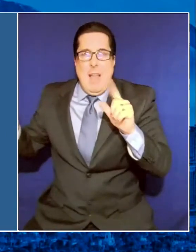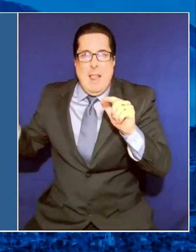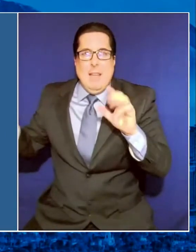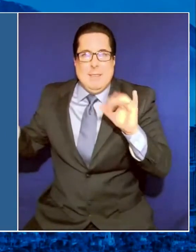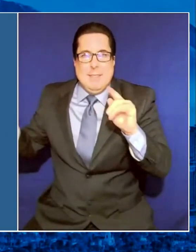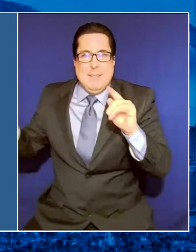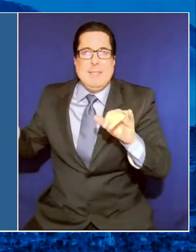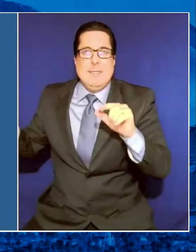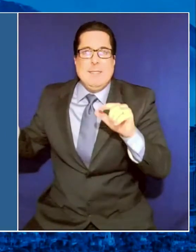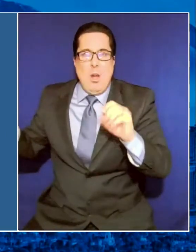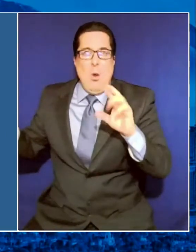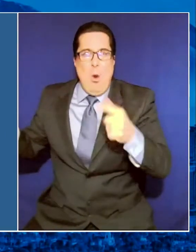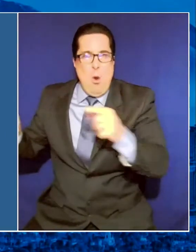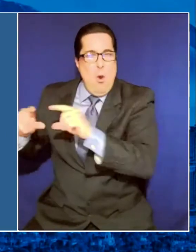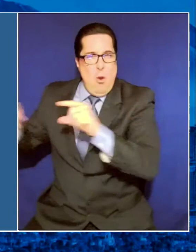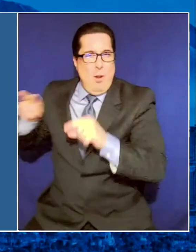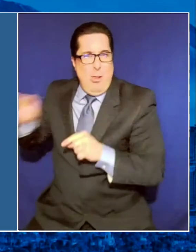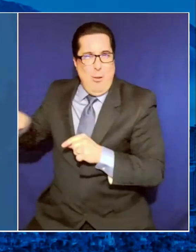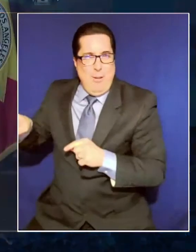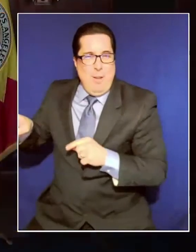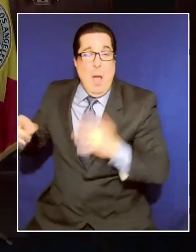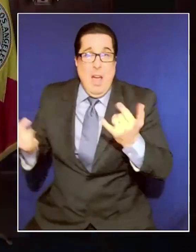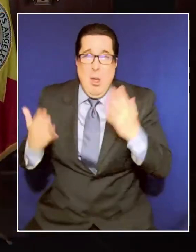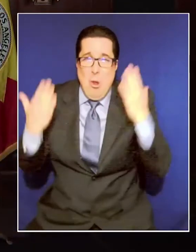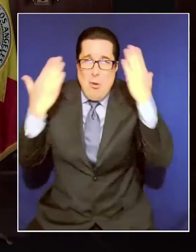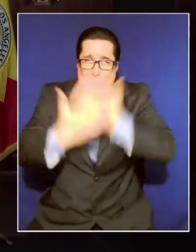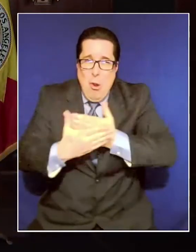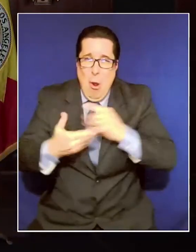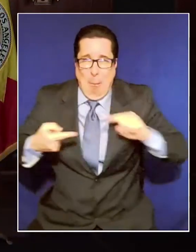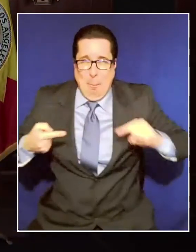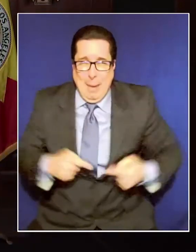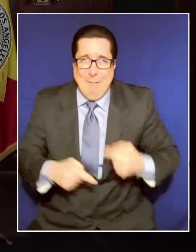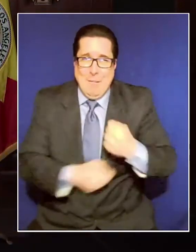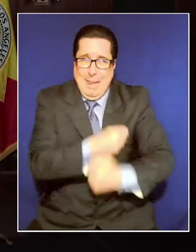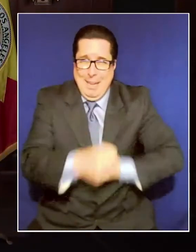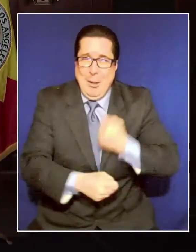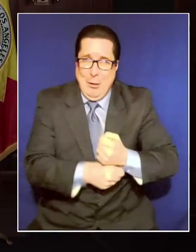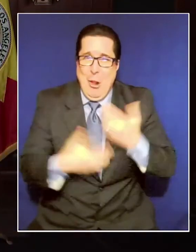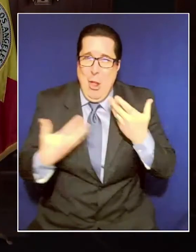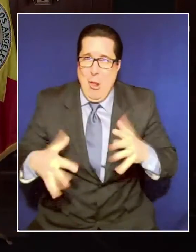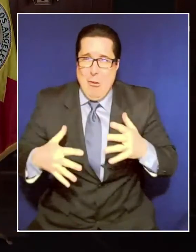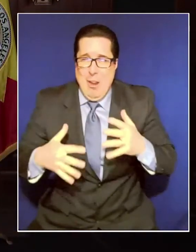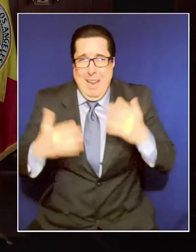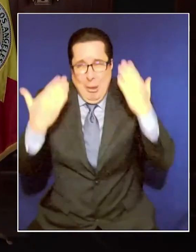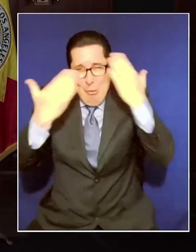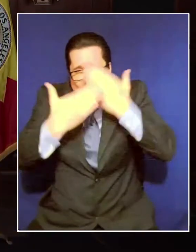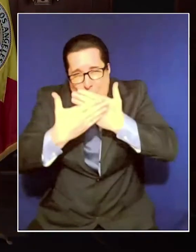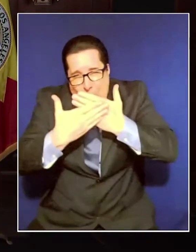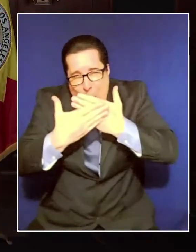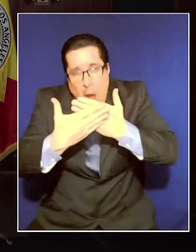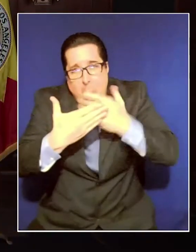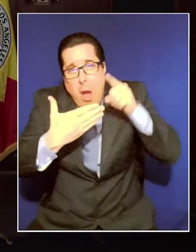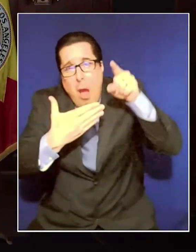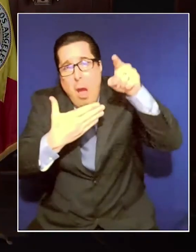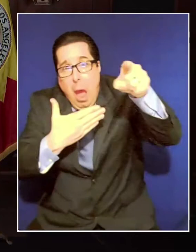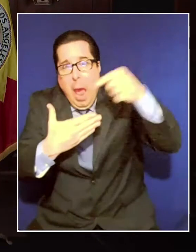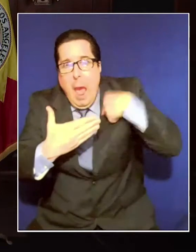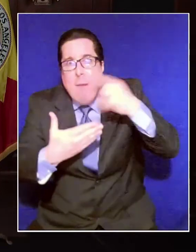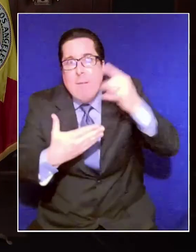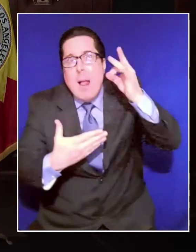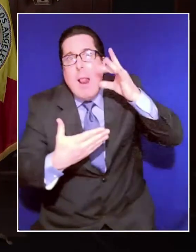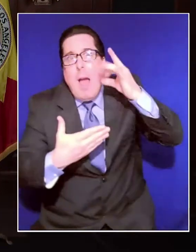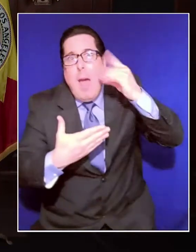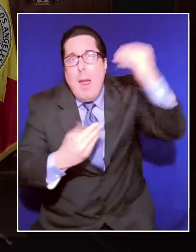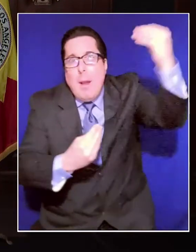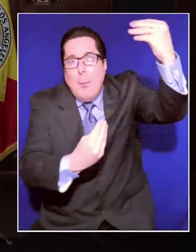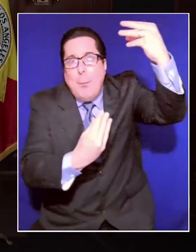After a dark and painful year, my friends, there is light. Signs of light all around us.